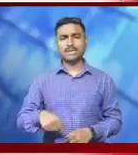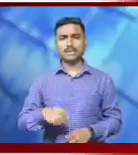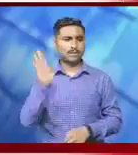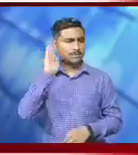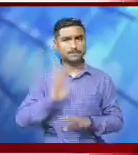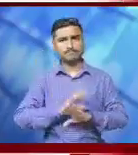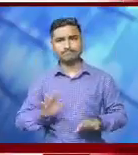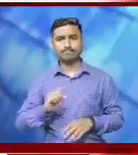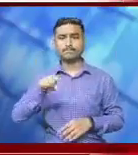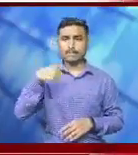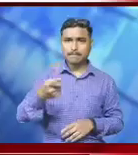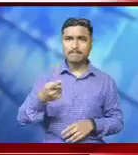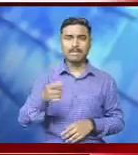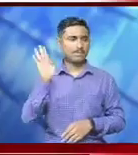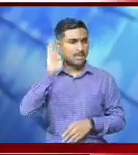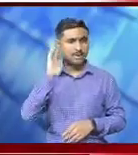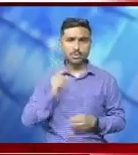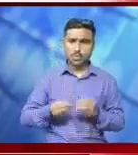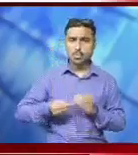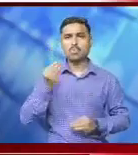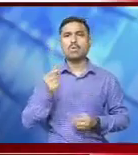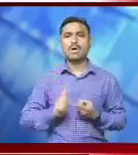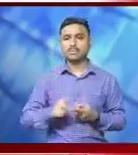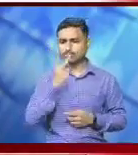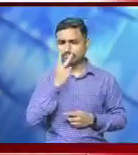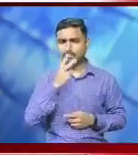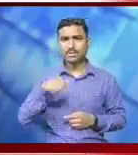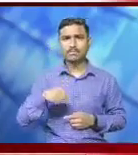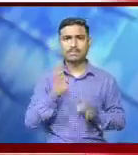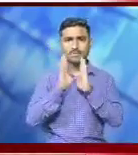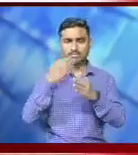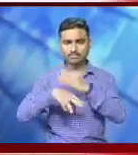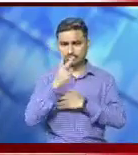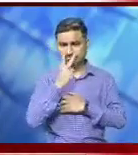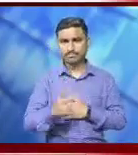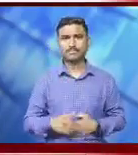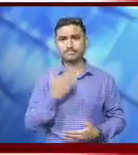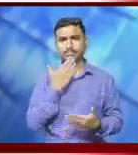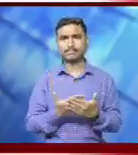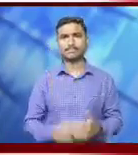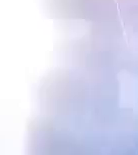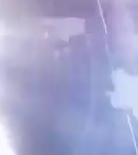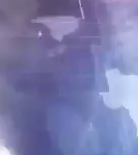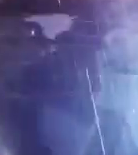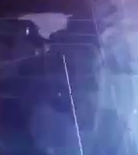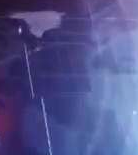This much for today, we'll be back with more updates. Keep watching e-news of IPR department. Thank you.